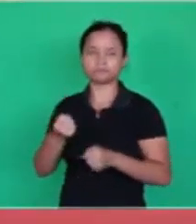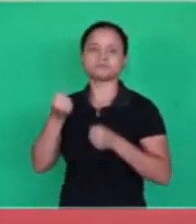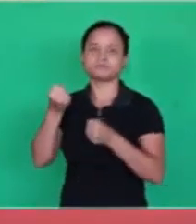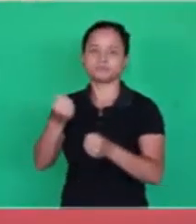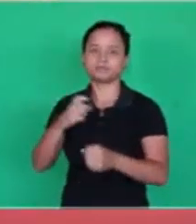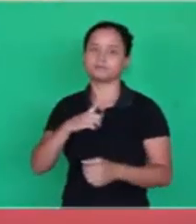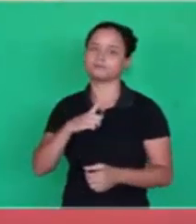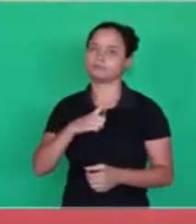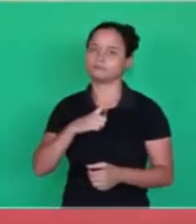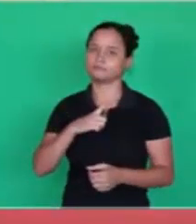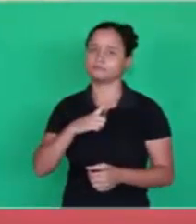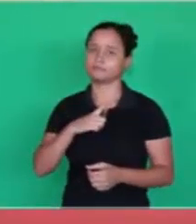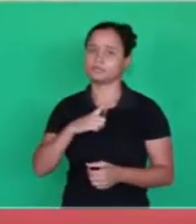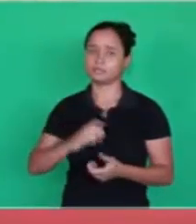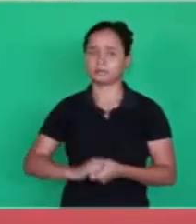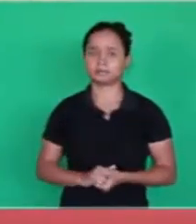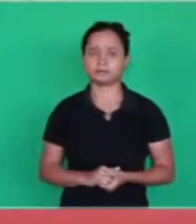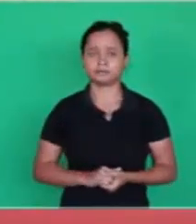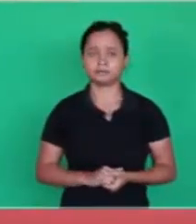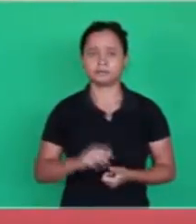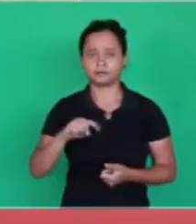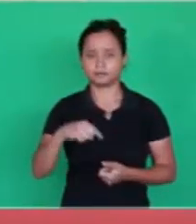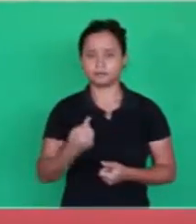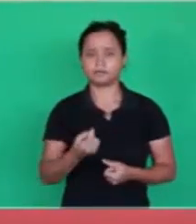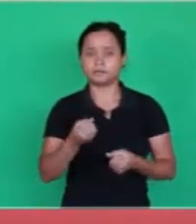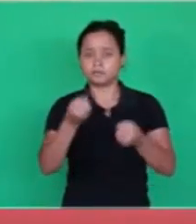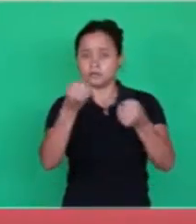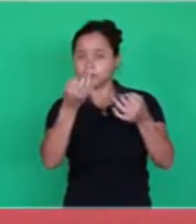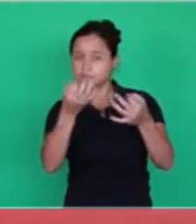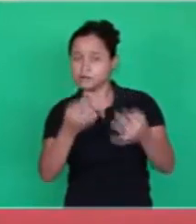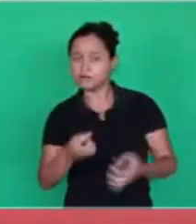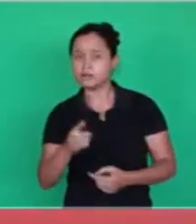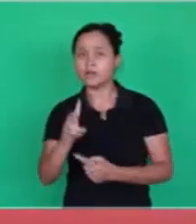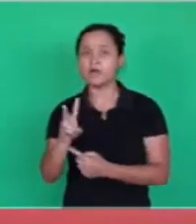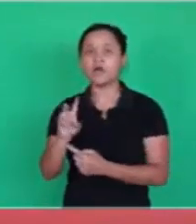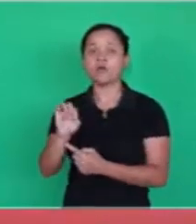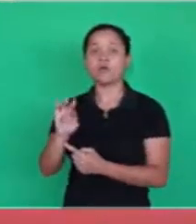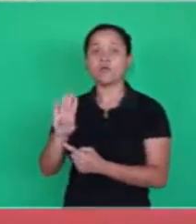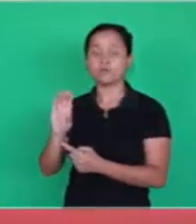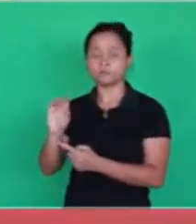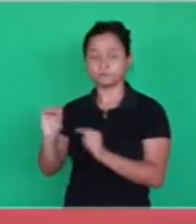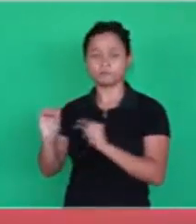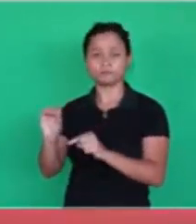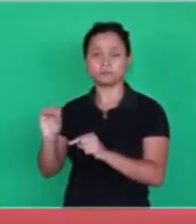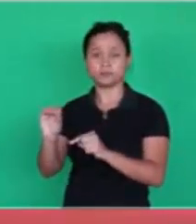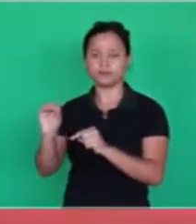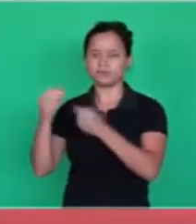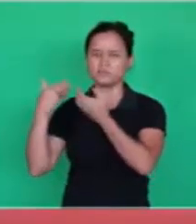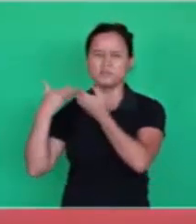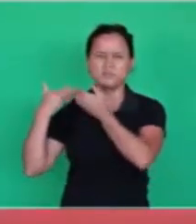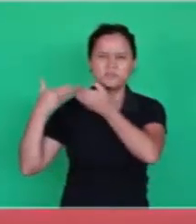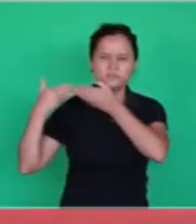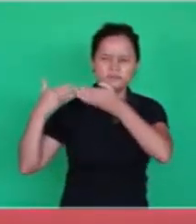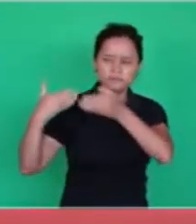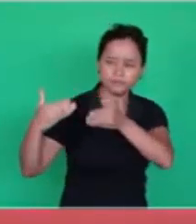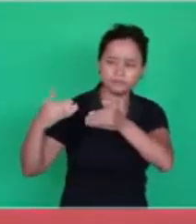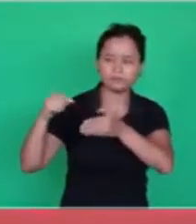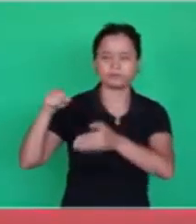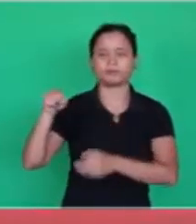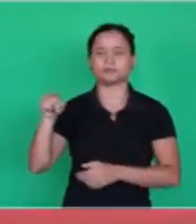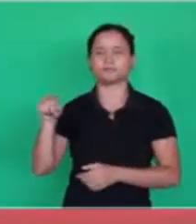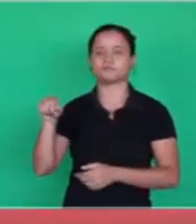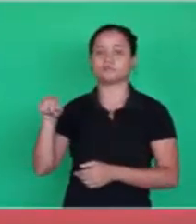So, we are here, placing the word, in the beginning was the word. This